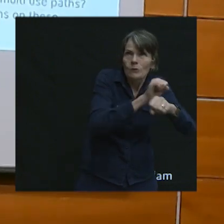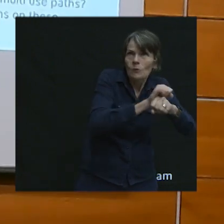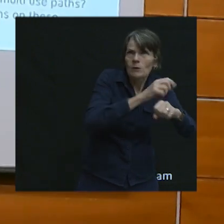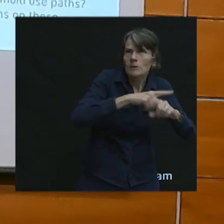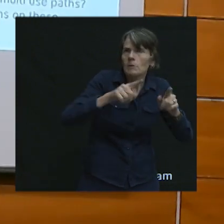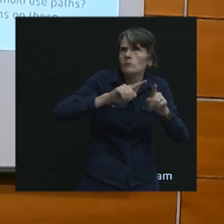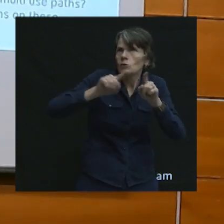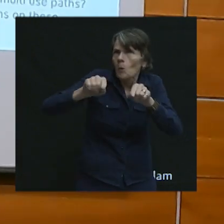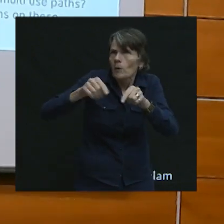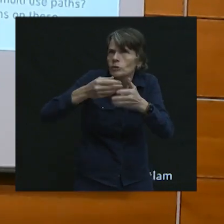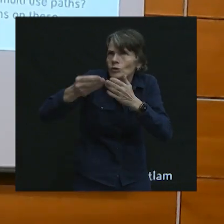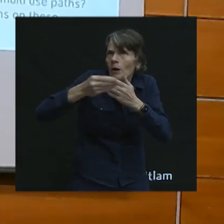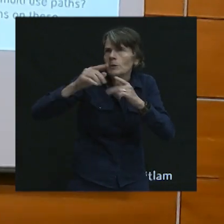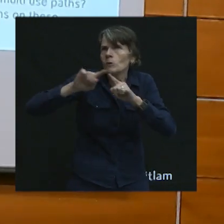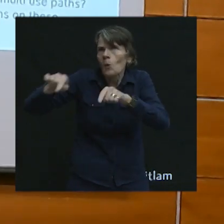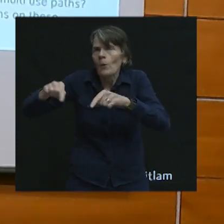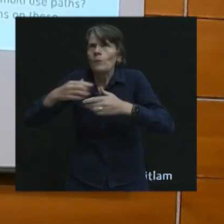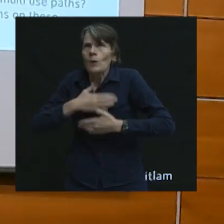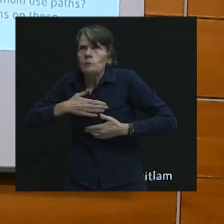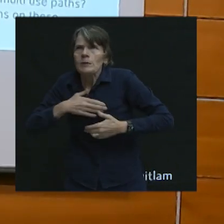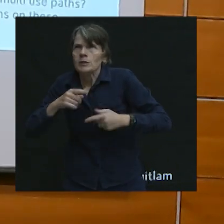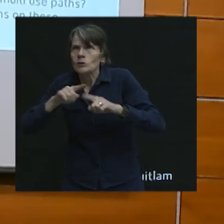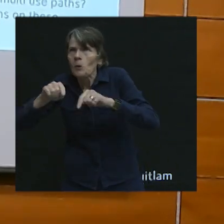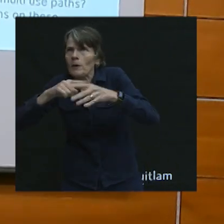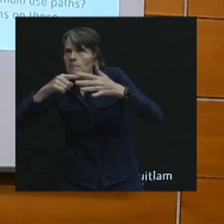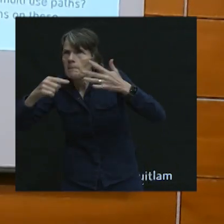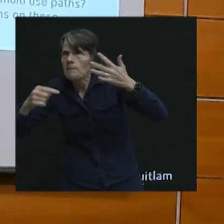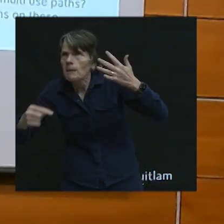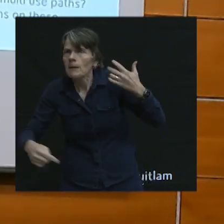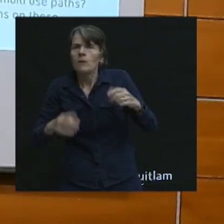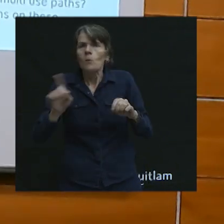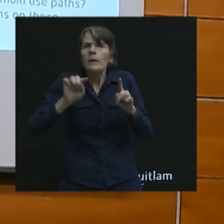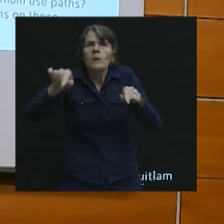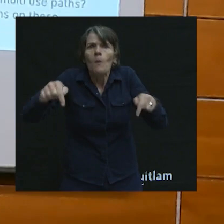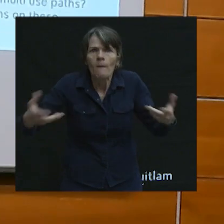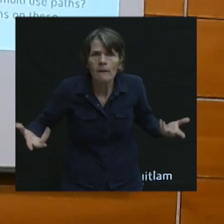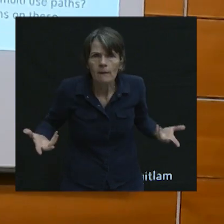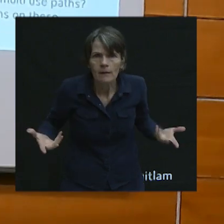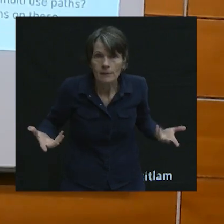thinking about how to move the transportation plan forward.